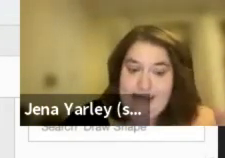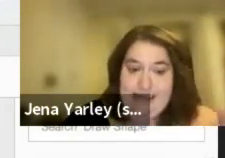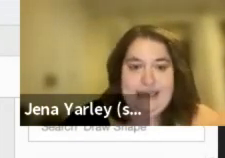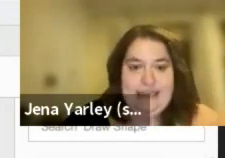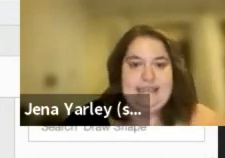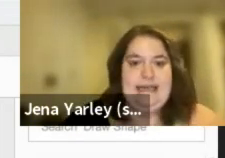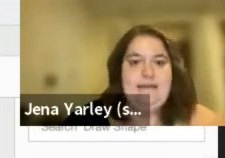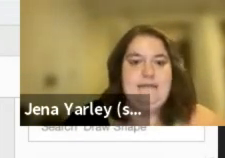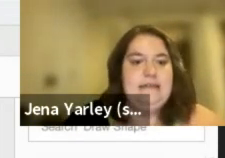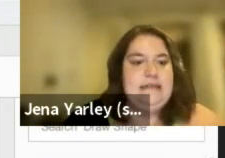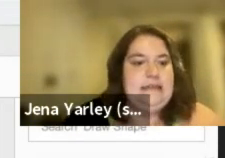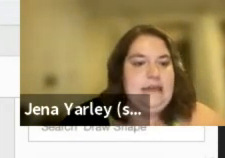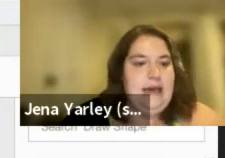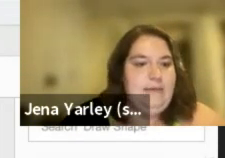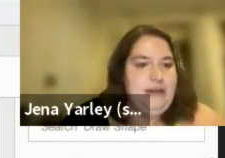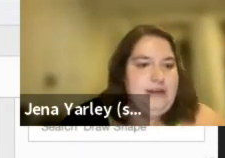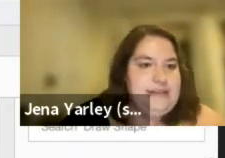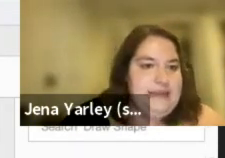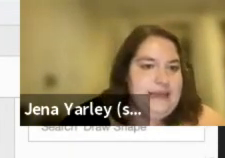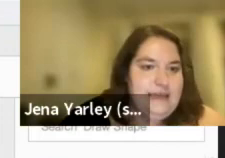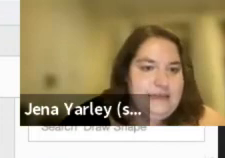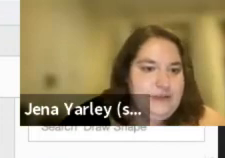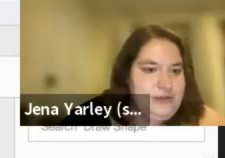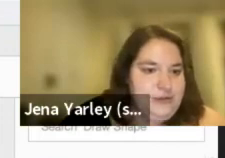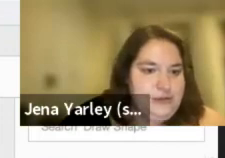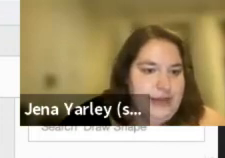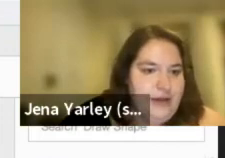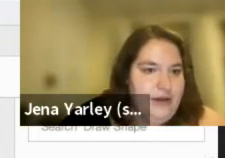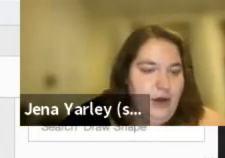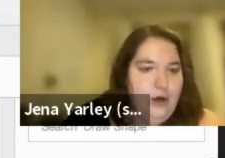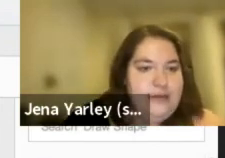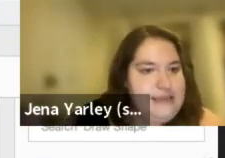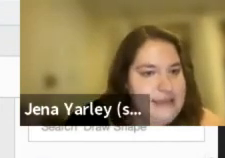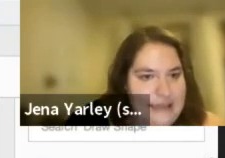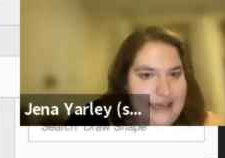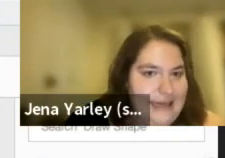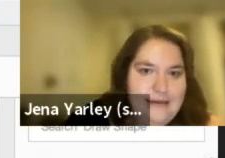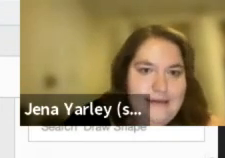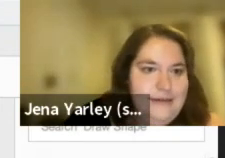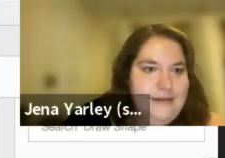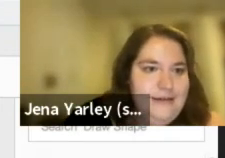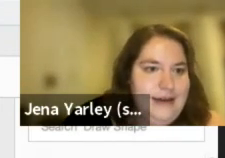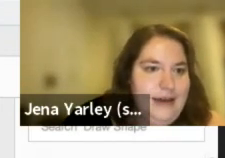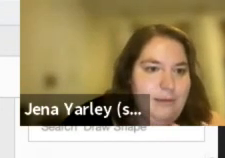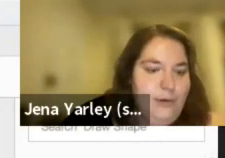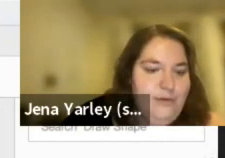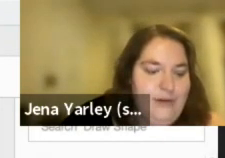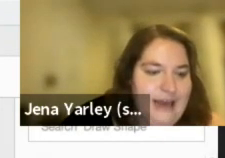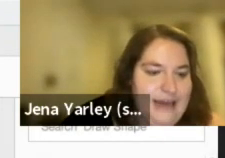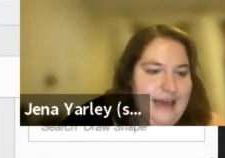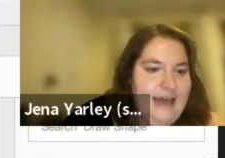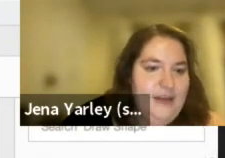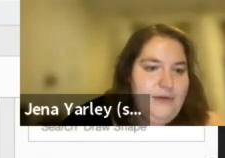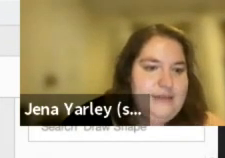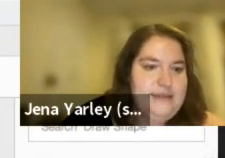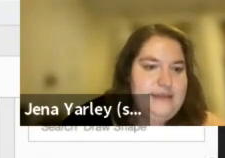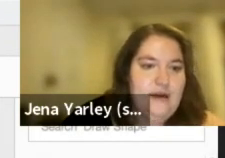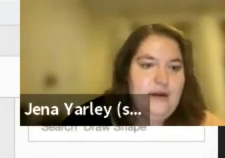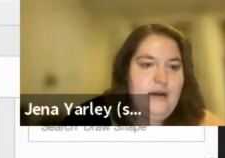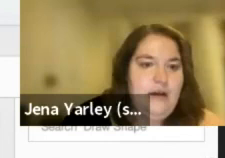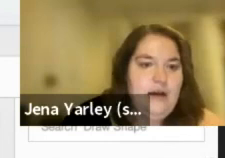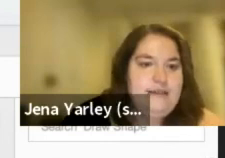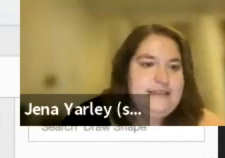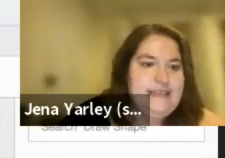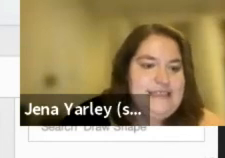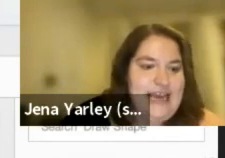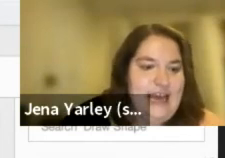money we're going to need to get this done. And you can see it's like holistically, both for Anna, and then you can see